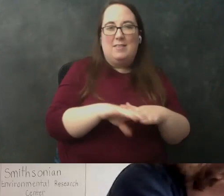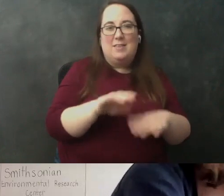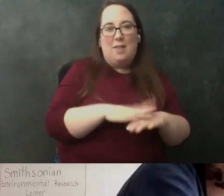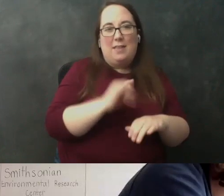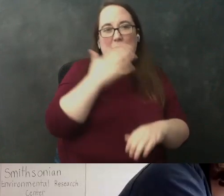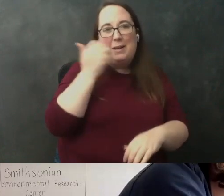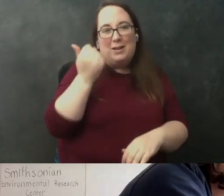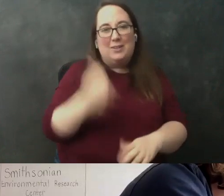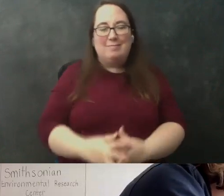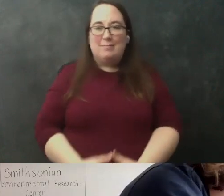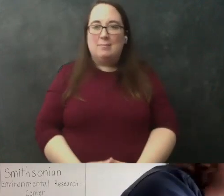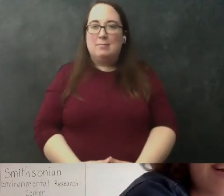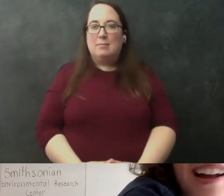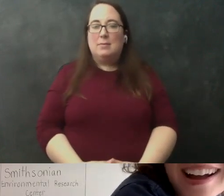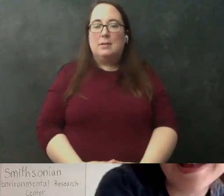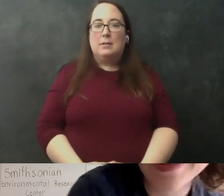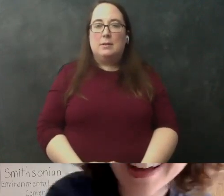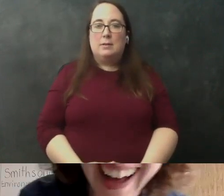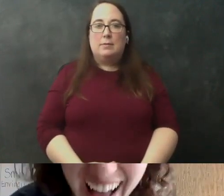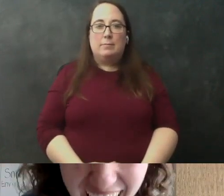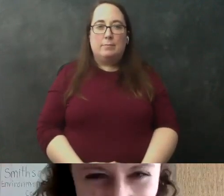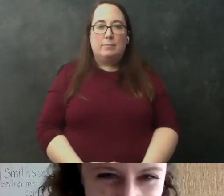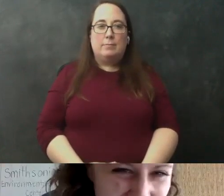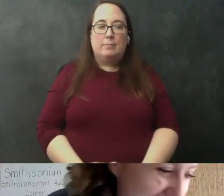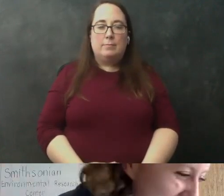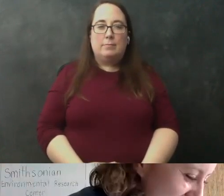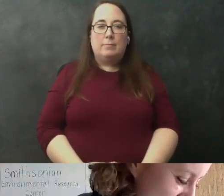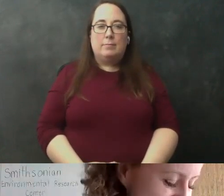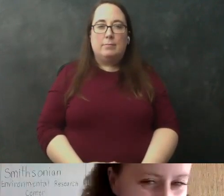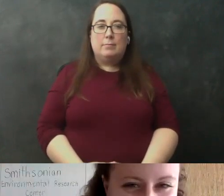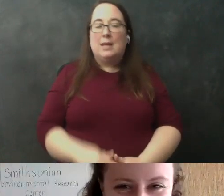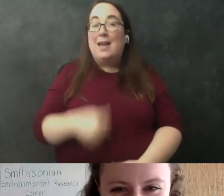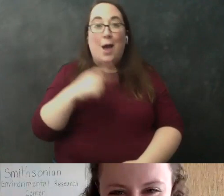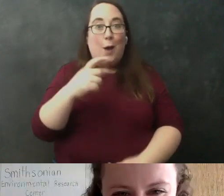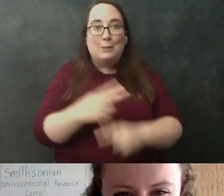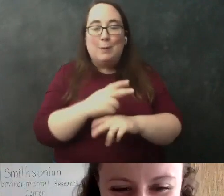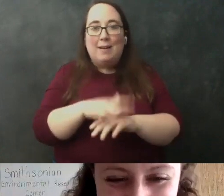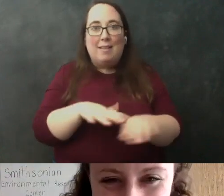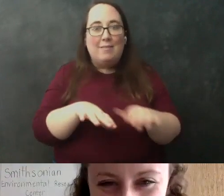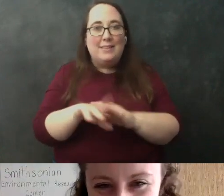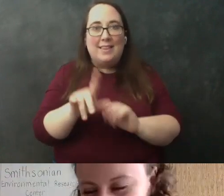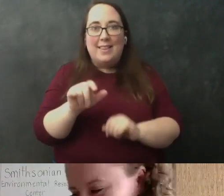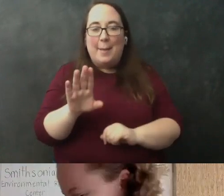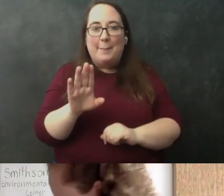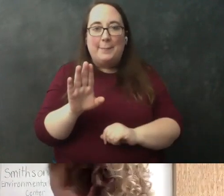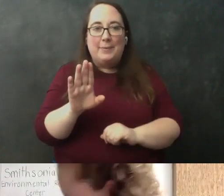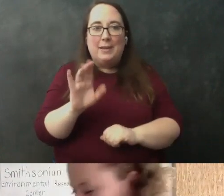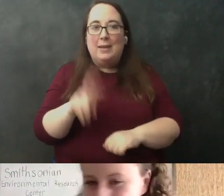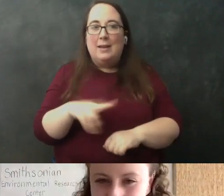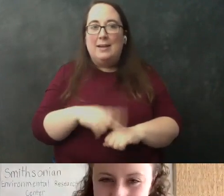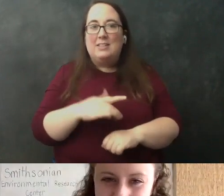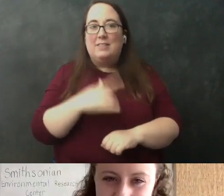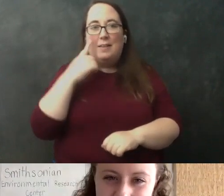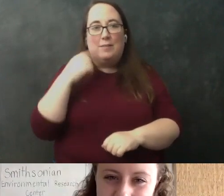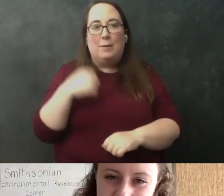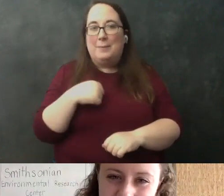well that's why i left my gloves on it's i always wear gloves in the lab it's just it's a totally natural feeling for me